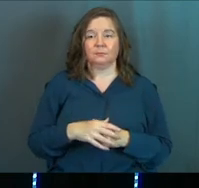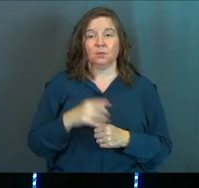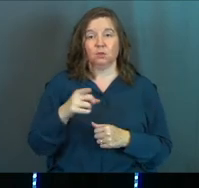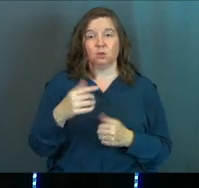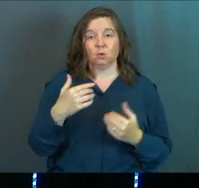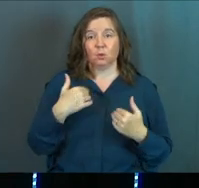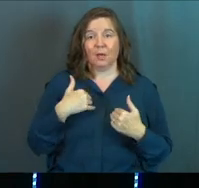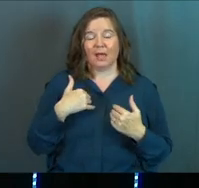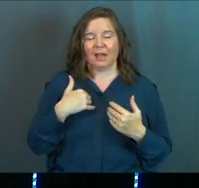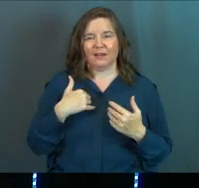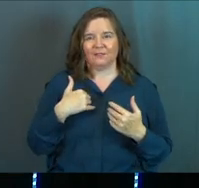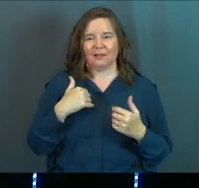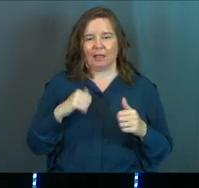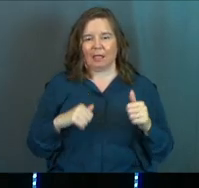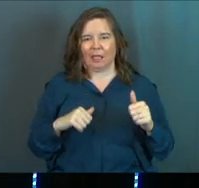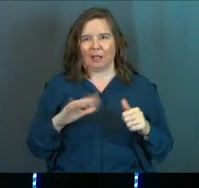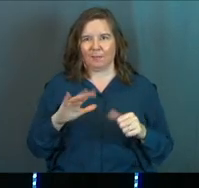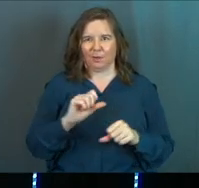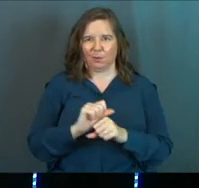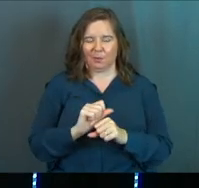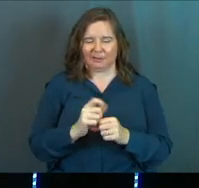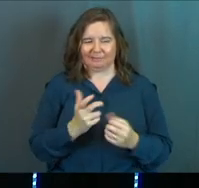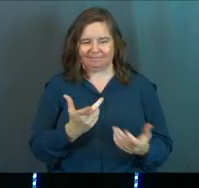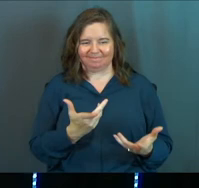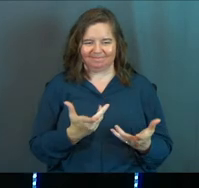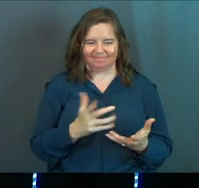do you have mixed feelings about your work?